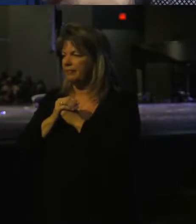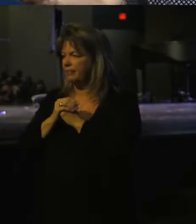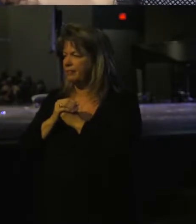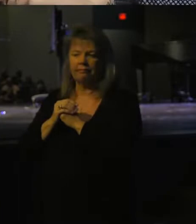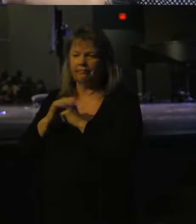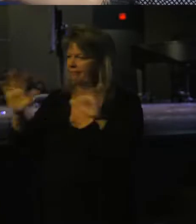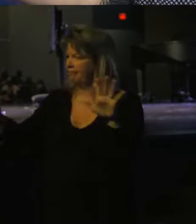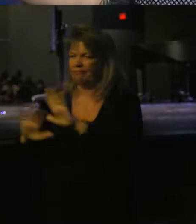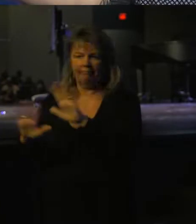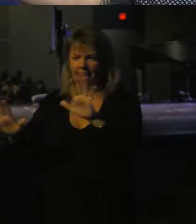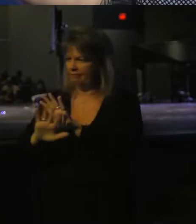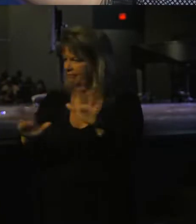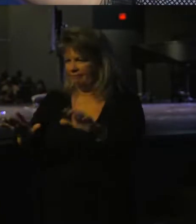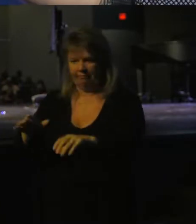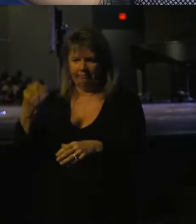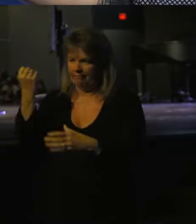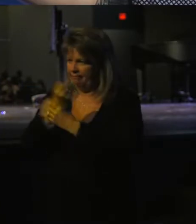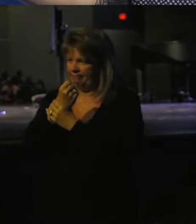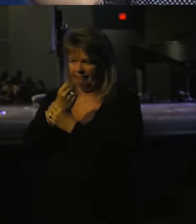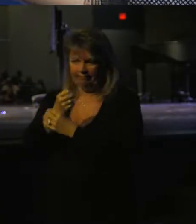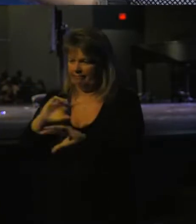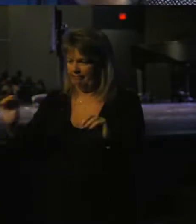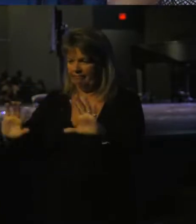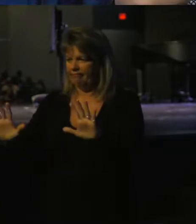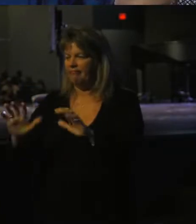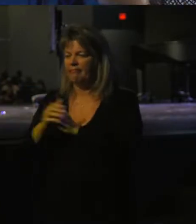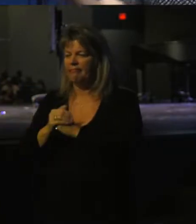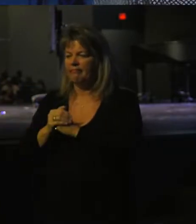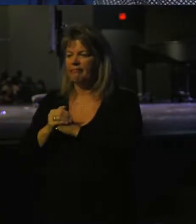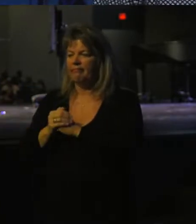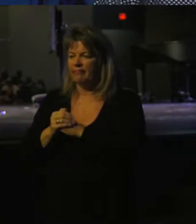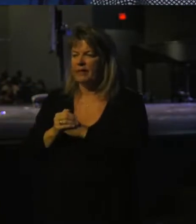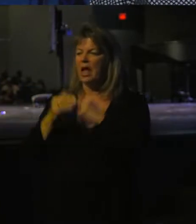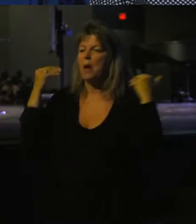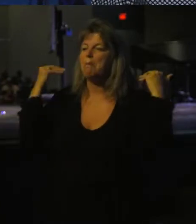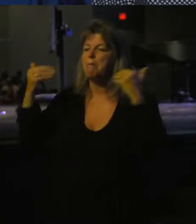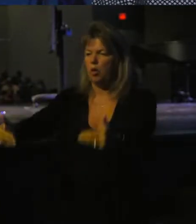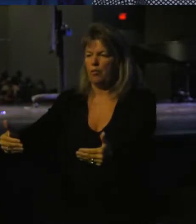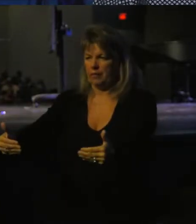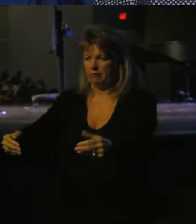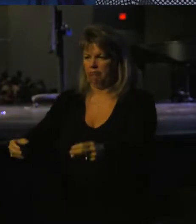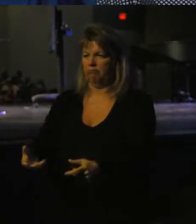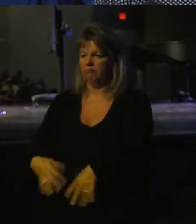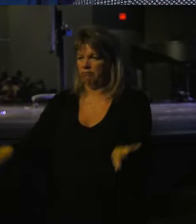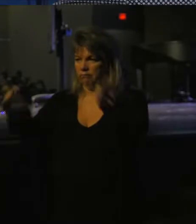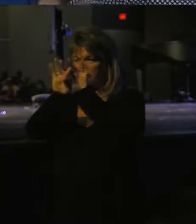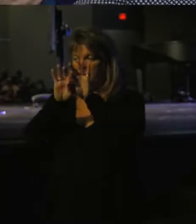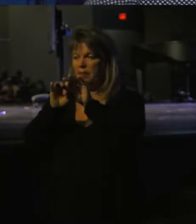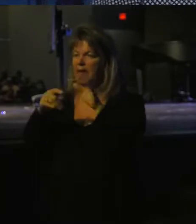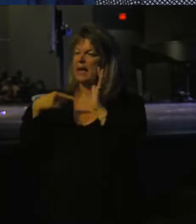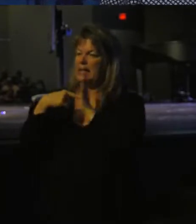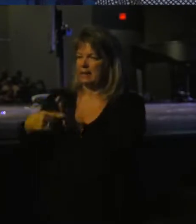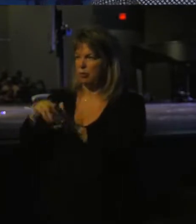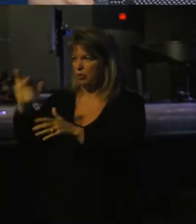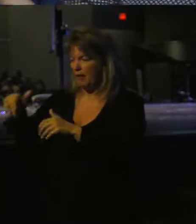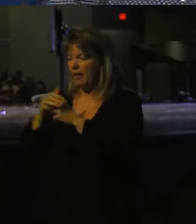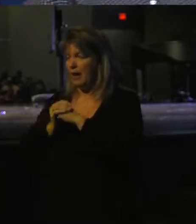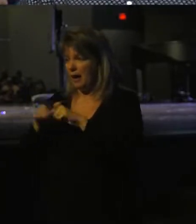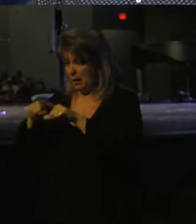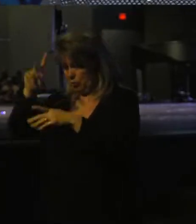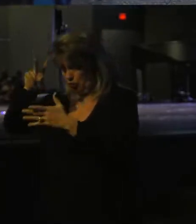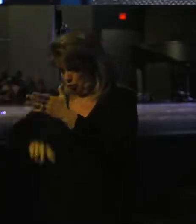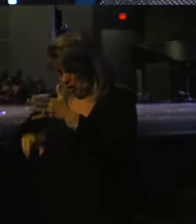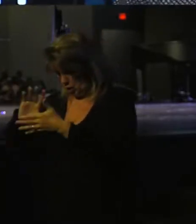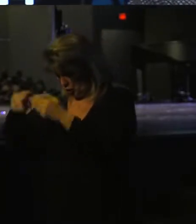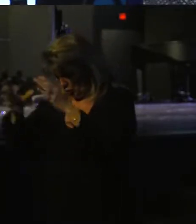That's not how this works. His faith is tied with his movement. He demonstrates that. As we read